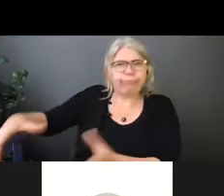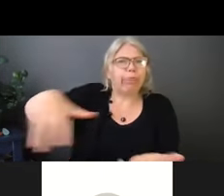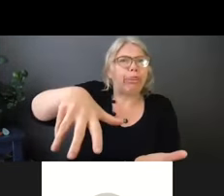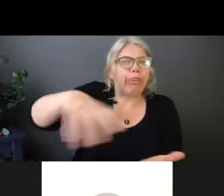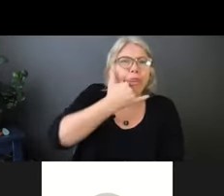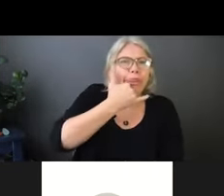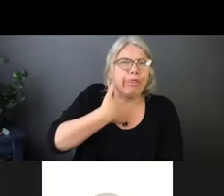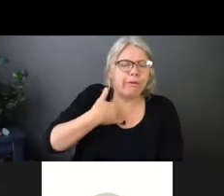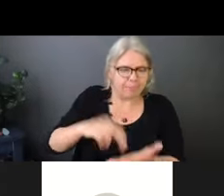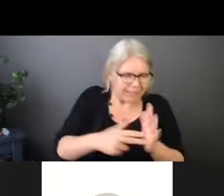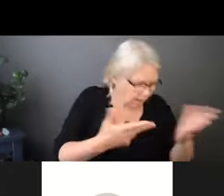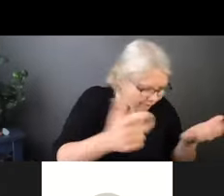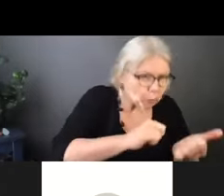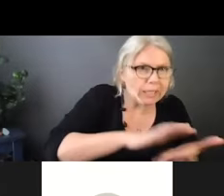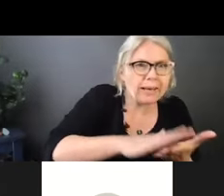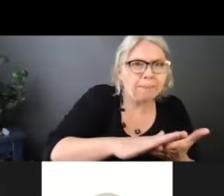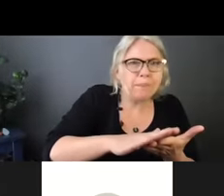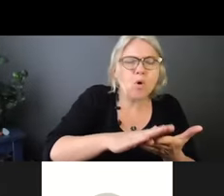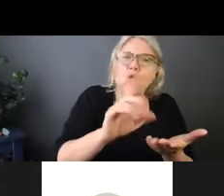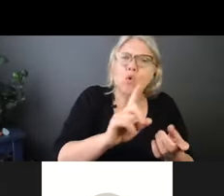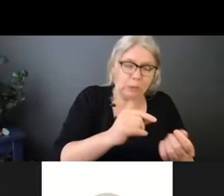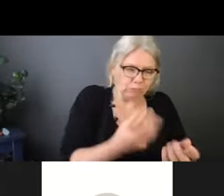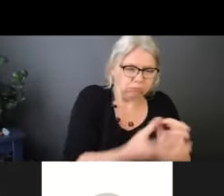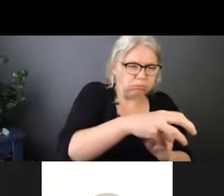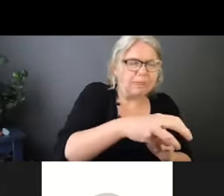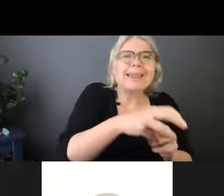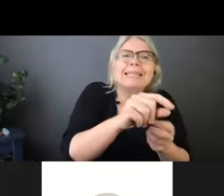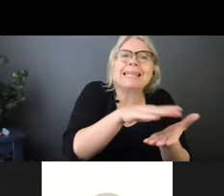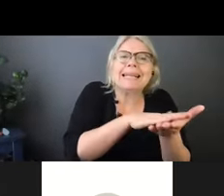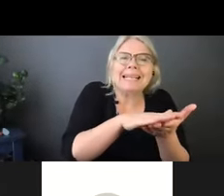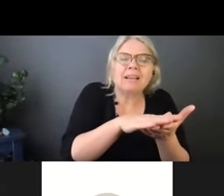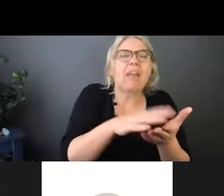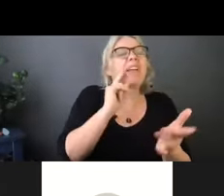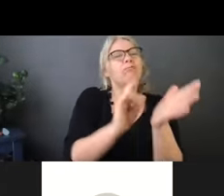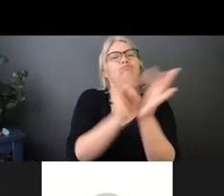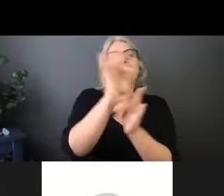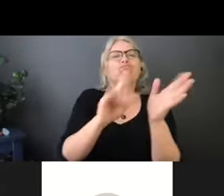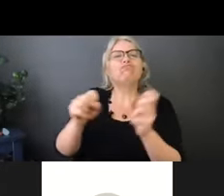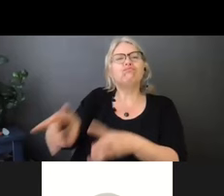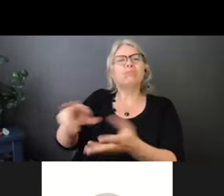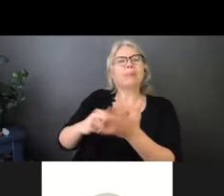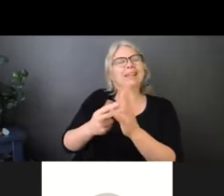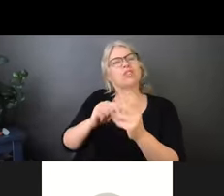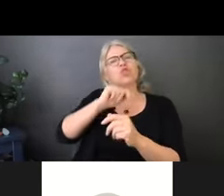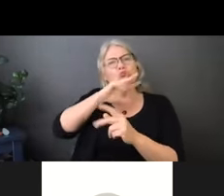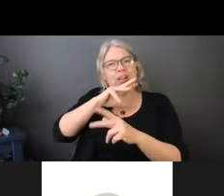is the clean inside of the glove versus pulling off your gloves and dropping them with the outside exposed, which has all the